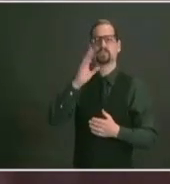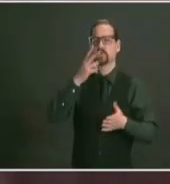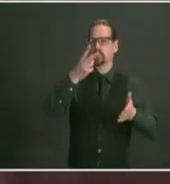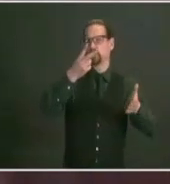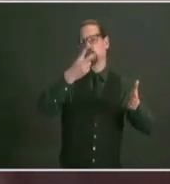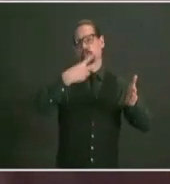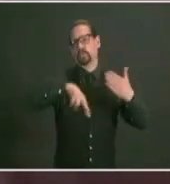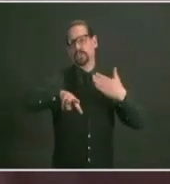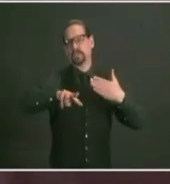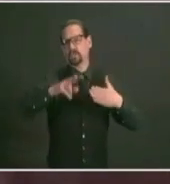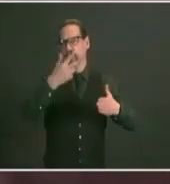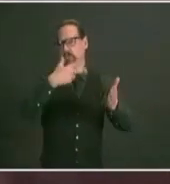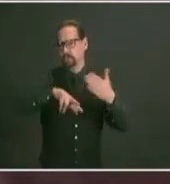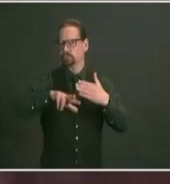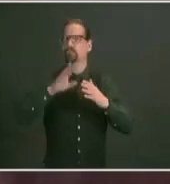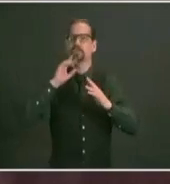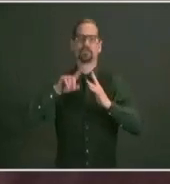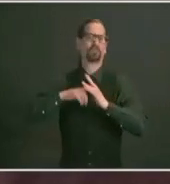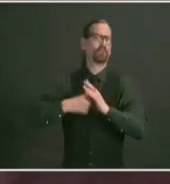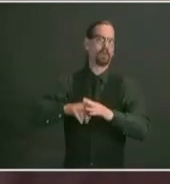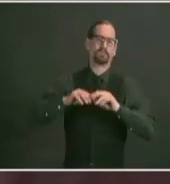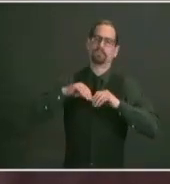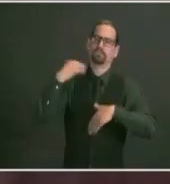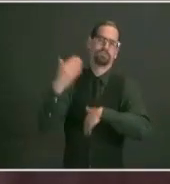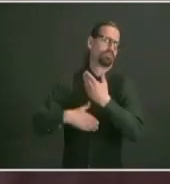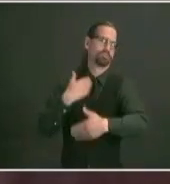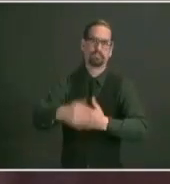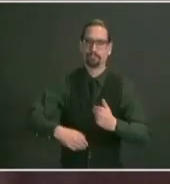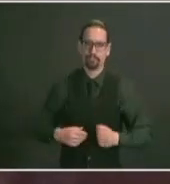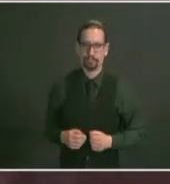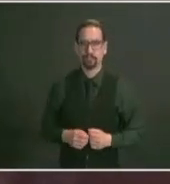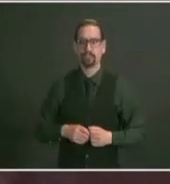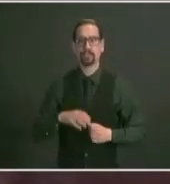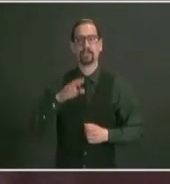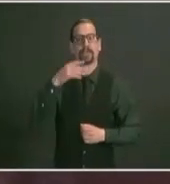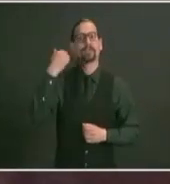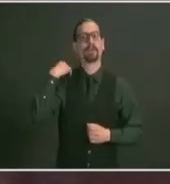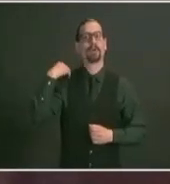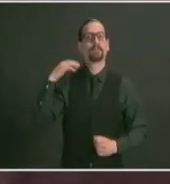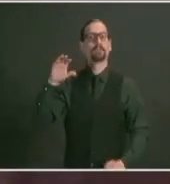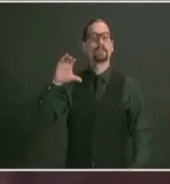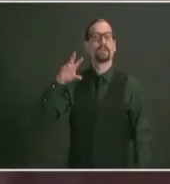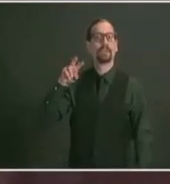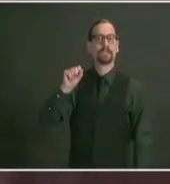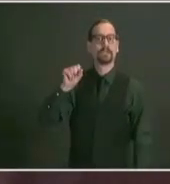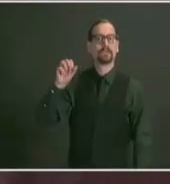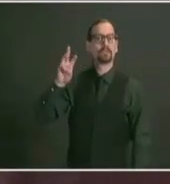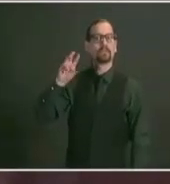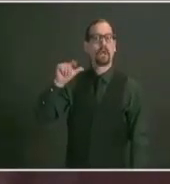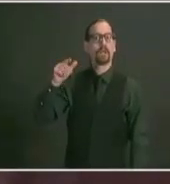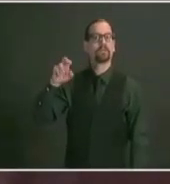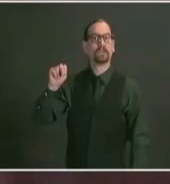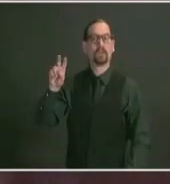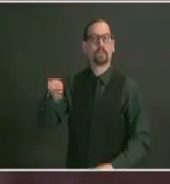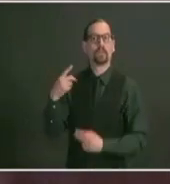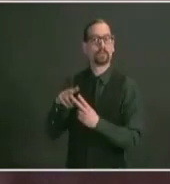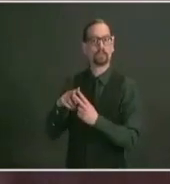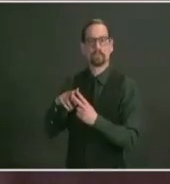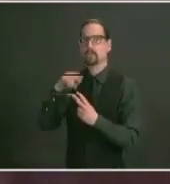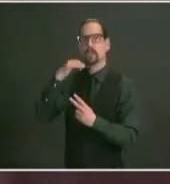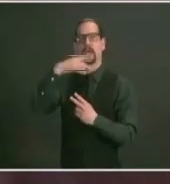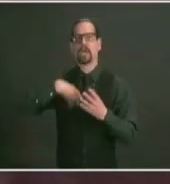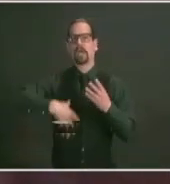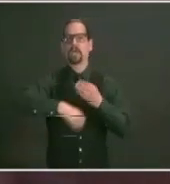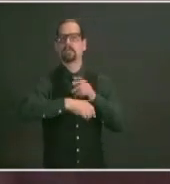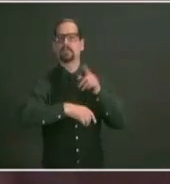coming on board stop and shop and walmart both have pharmacies and both will be vaccinating at select locations